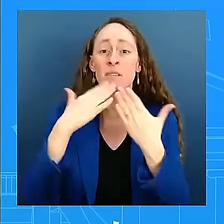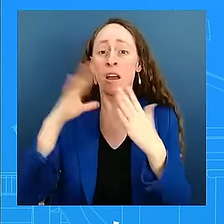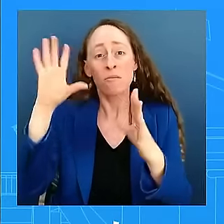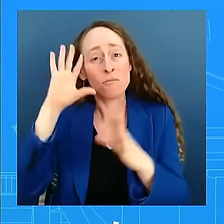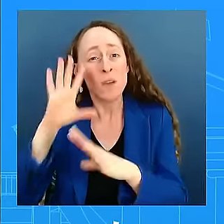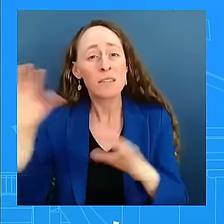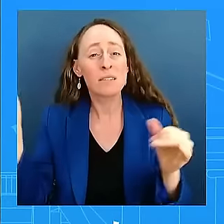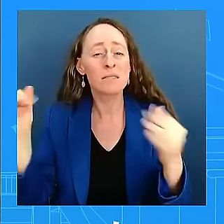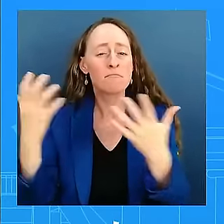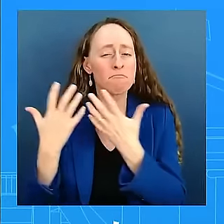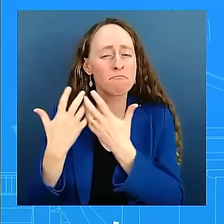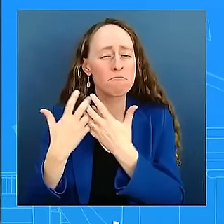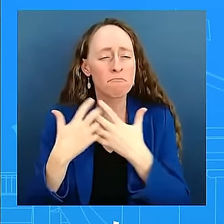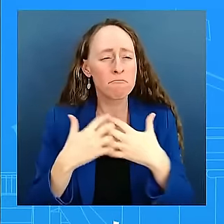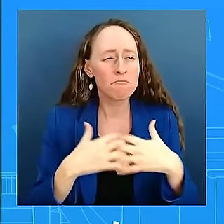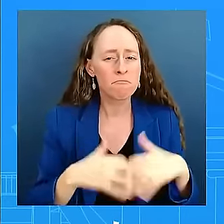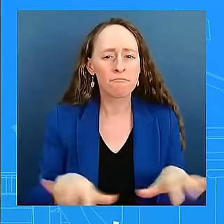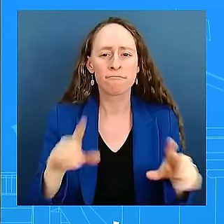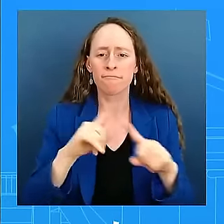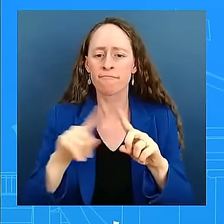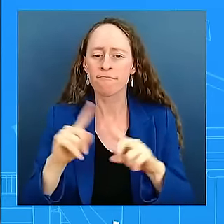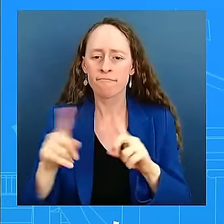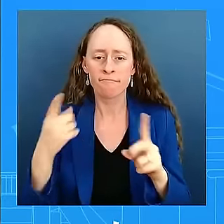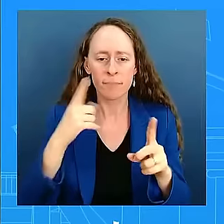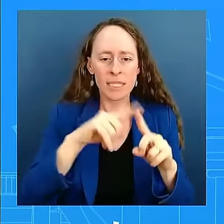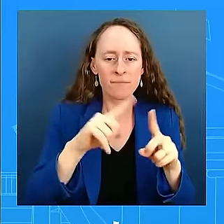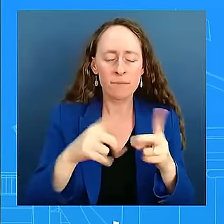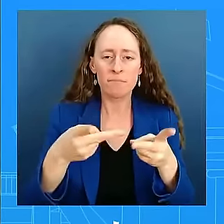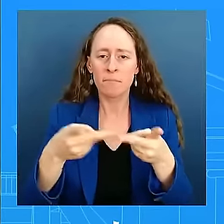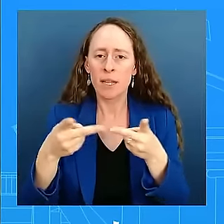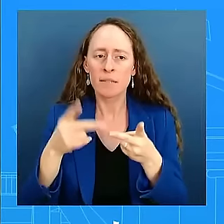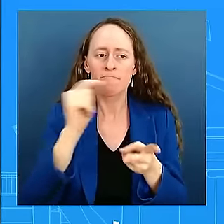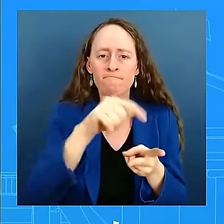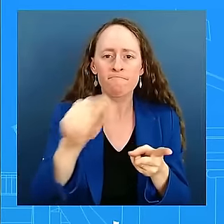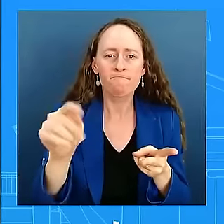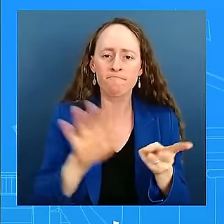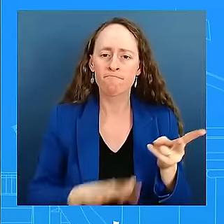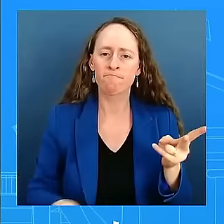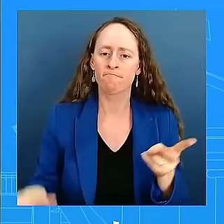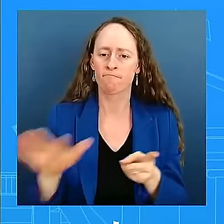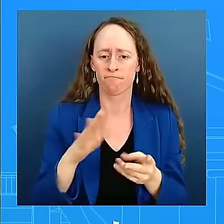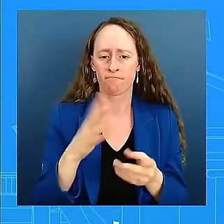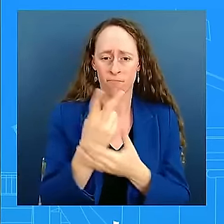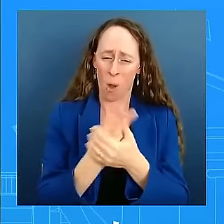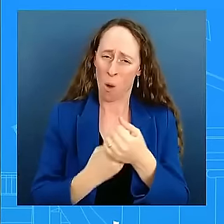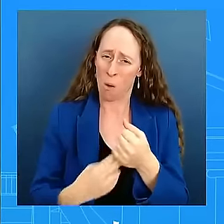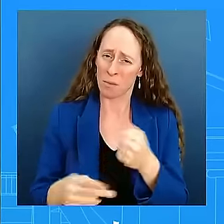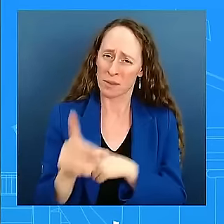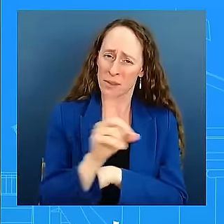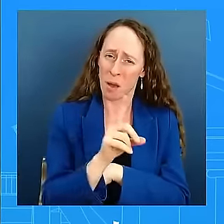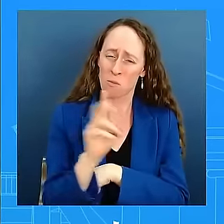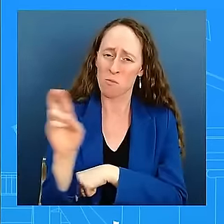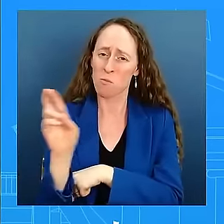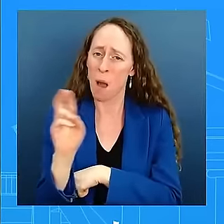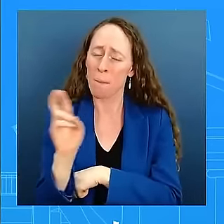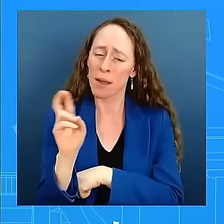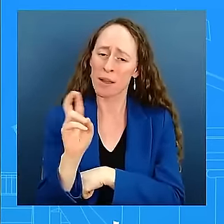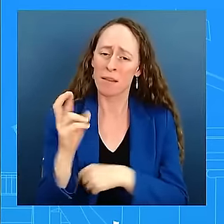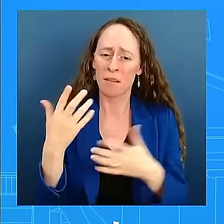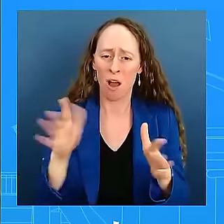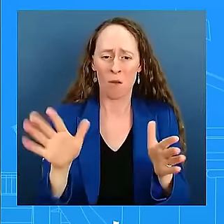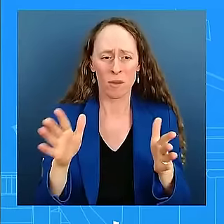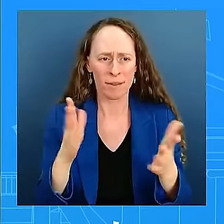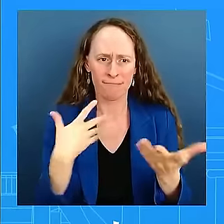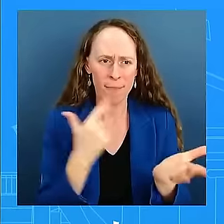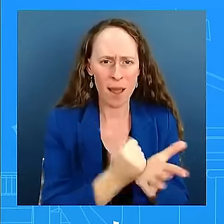I mean, there's a bipartisan response to Hurricane Helene. And you see that, you hear that from